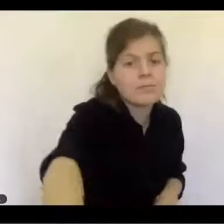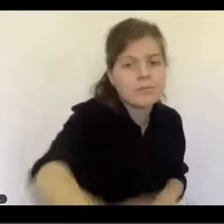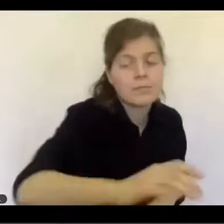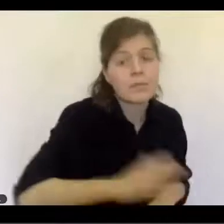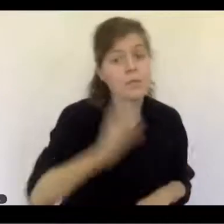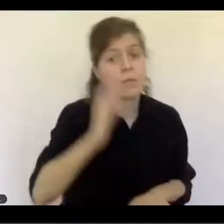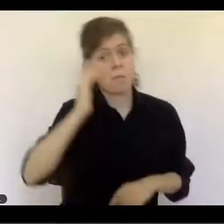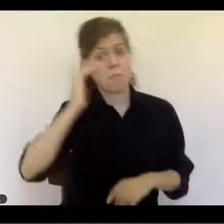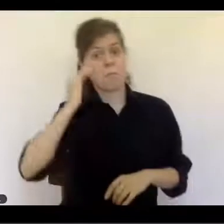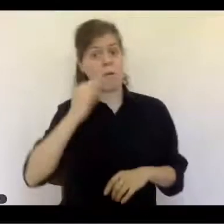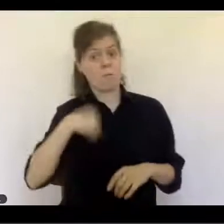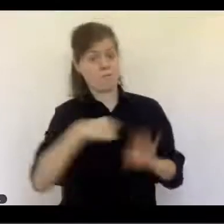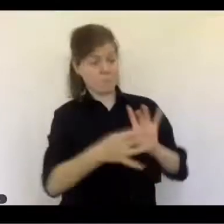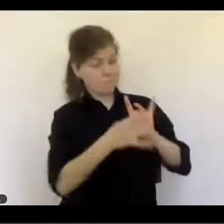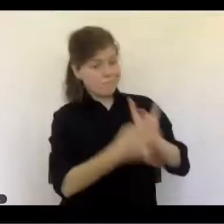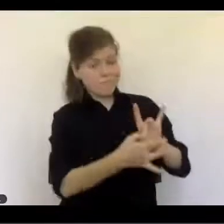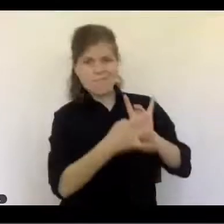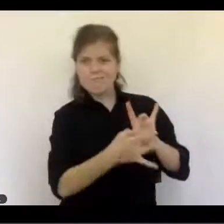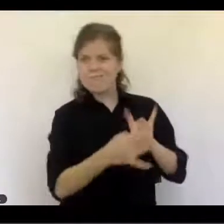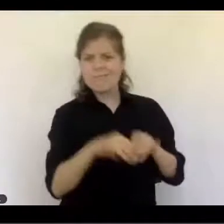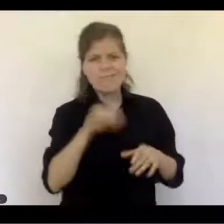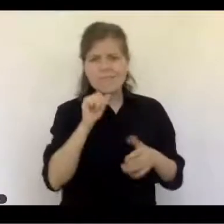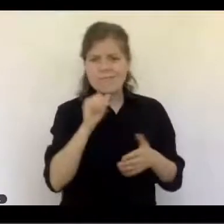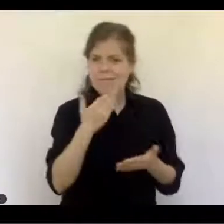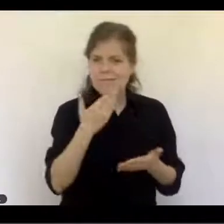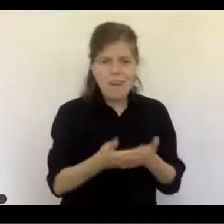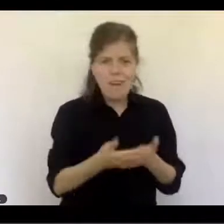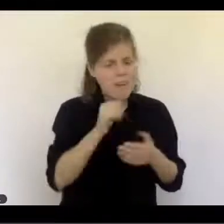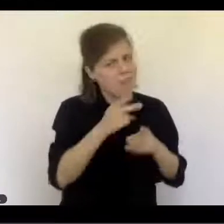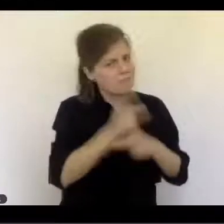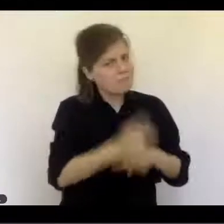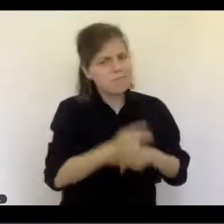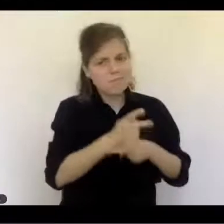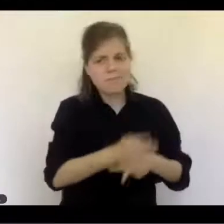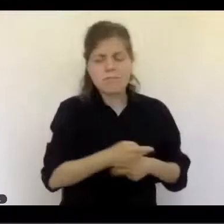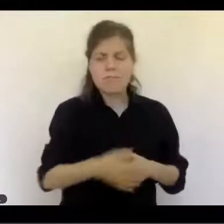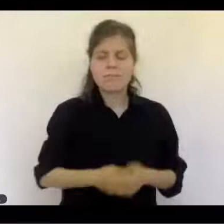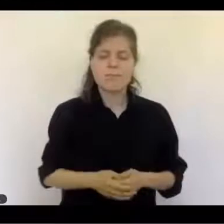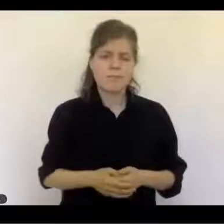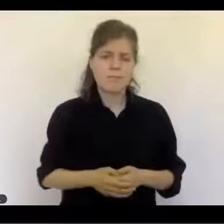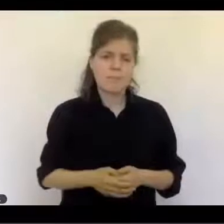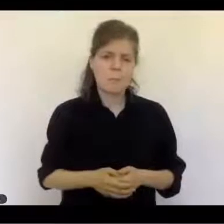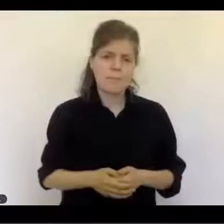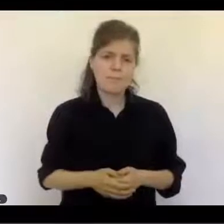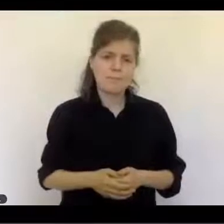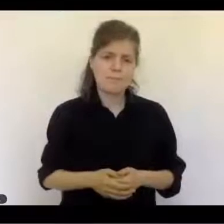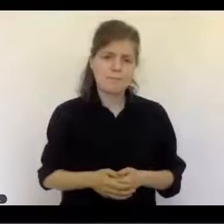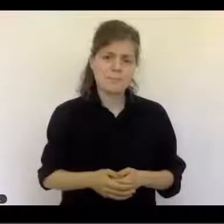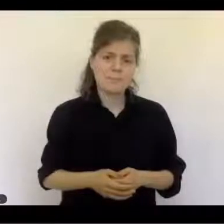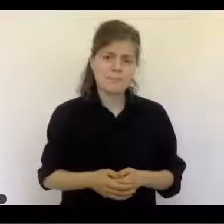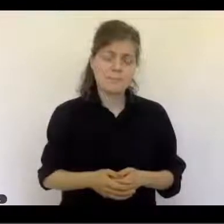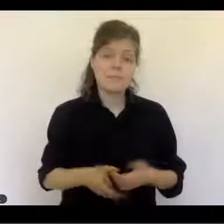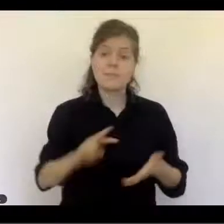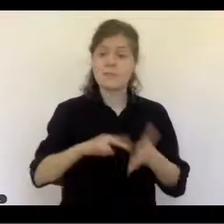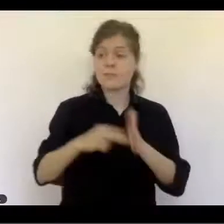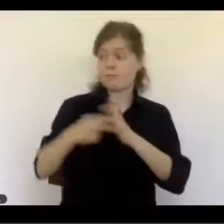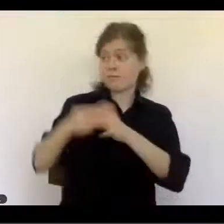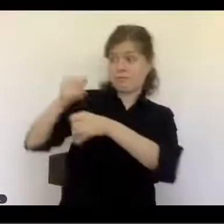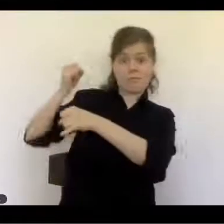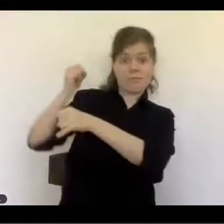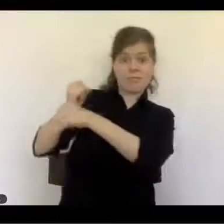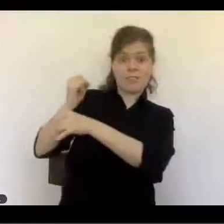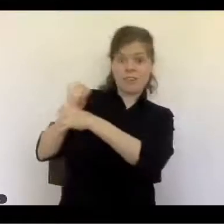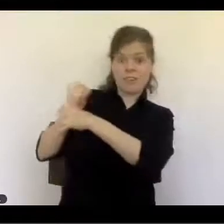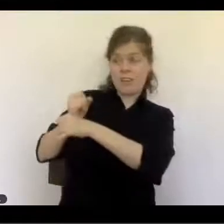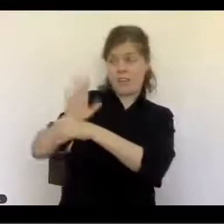not taken care of. So our institutions need to rethink their purpose. And I think our,